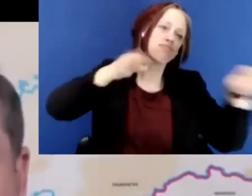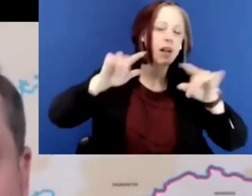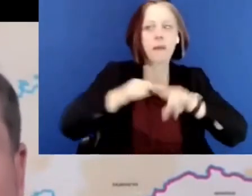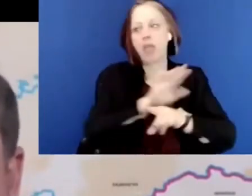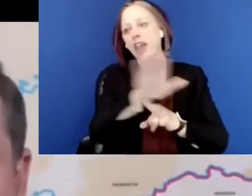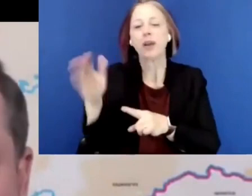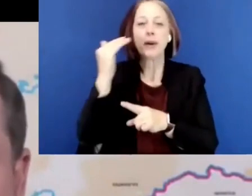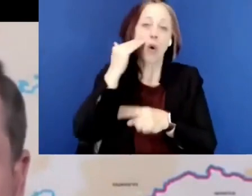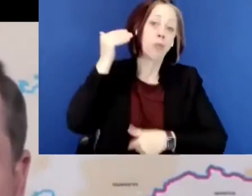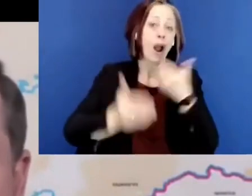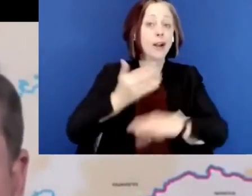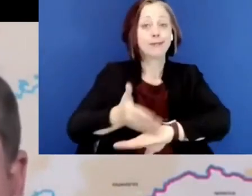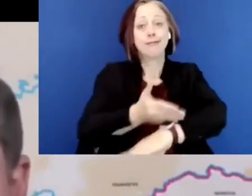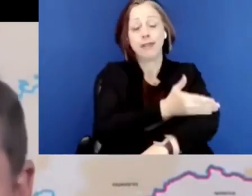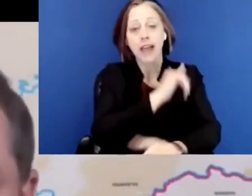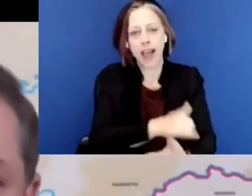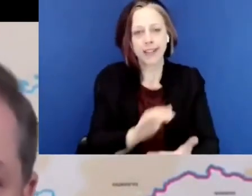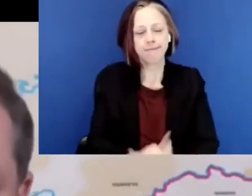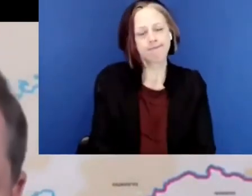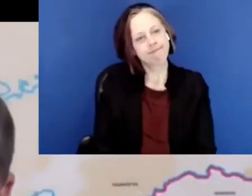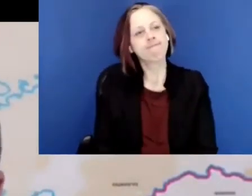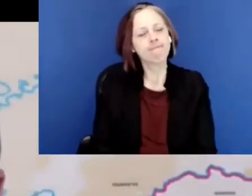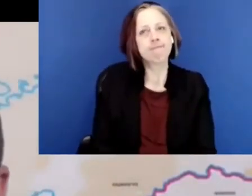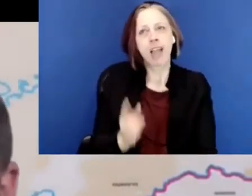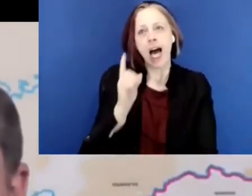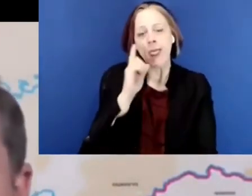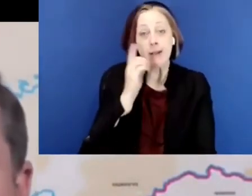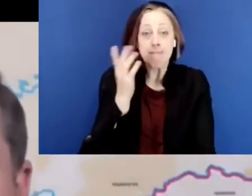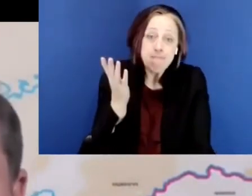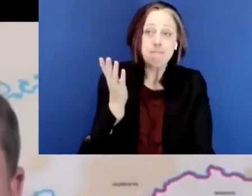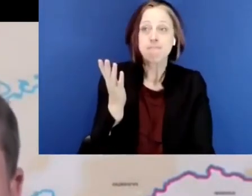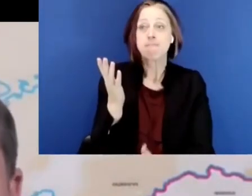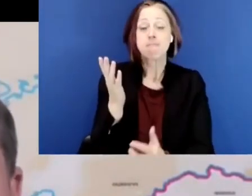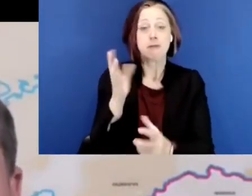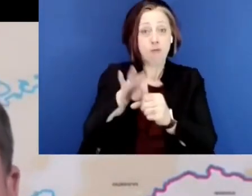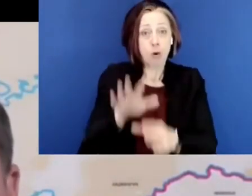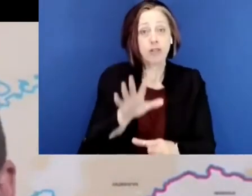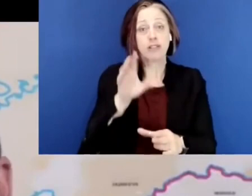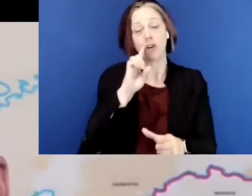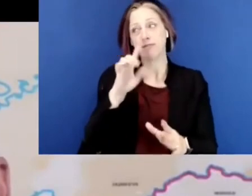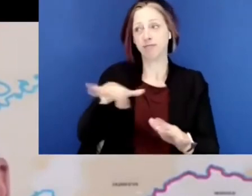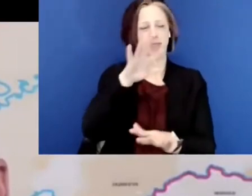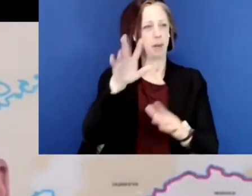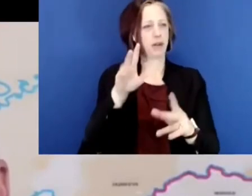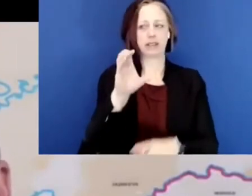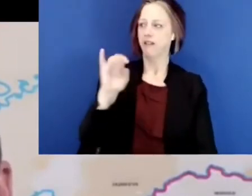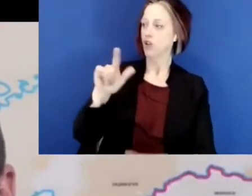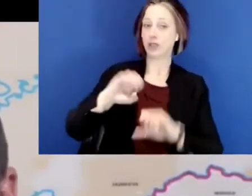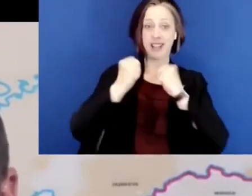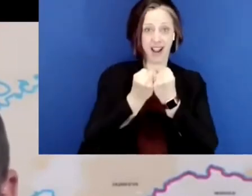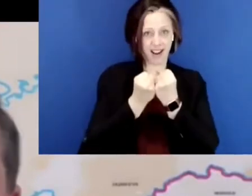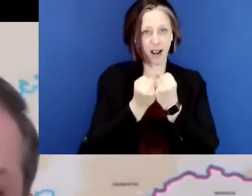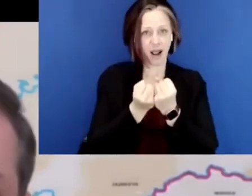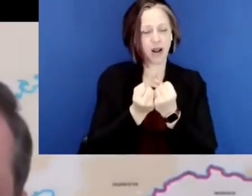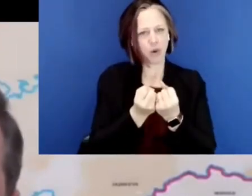come and they give updates on their, you know, on their progress. And I think that, you know, the constituency of civil